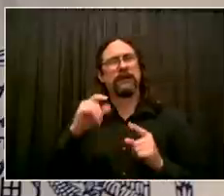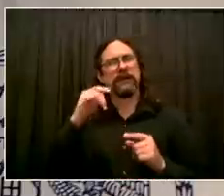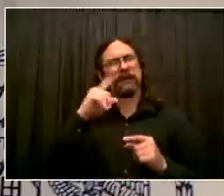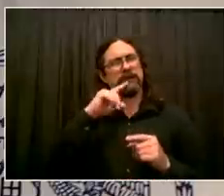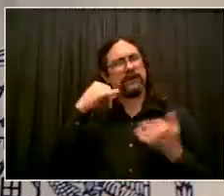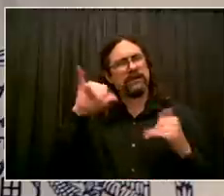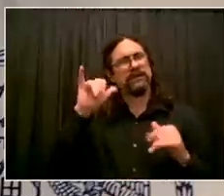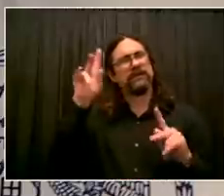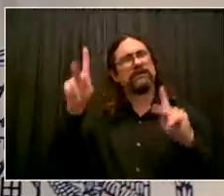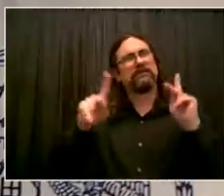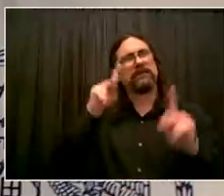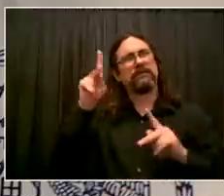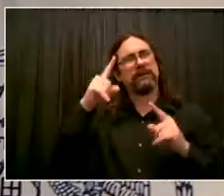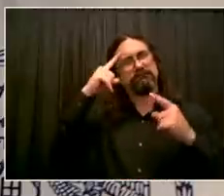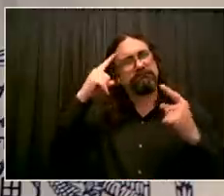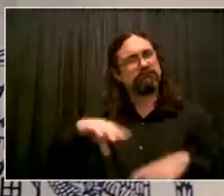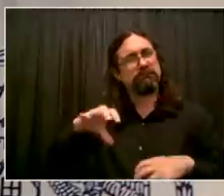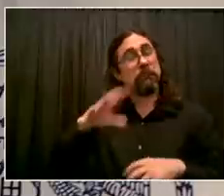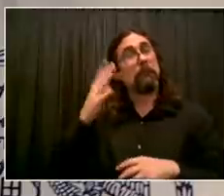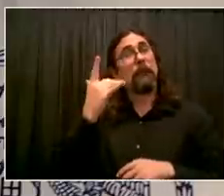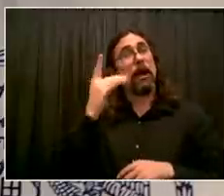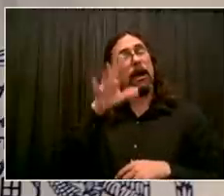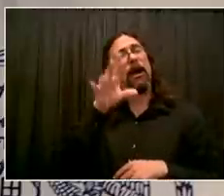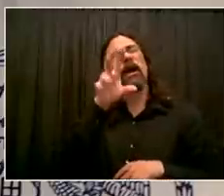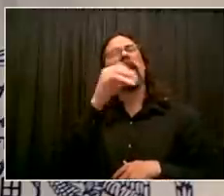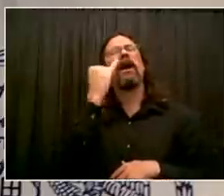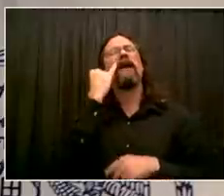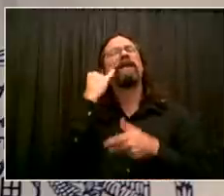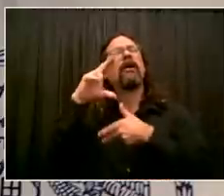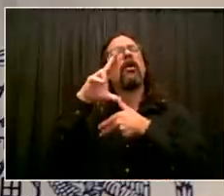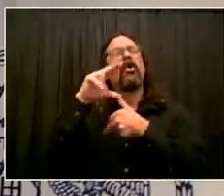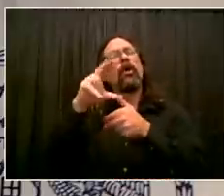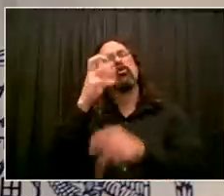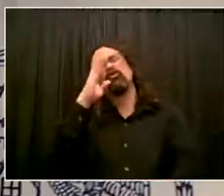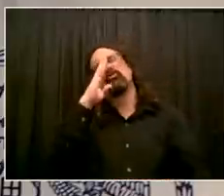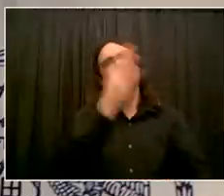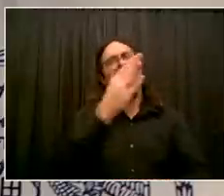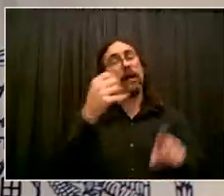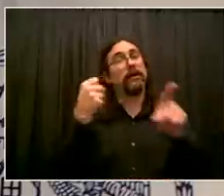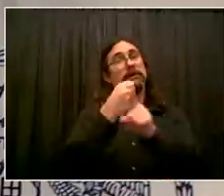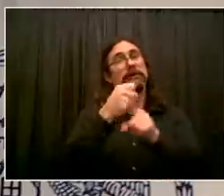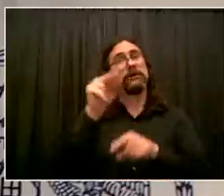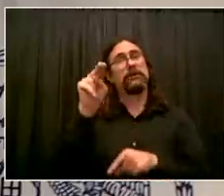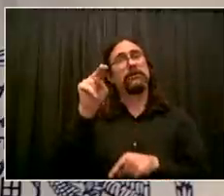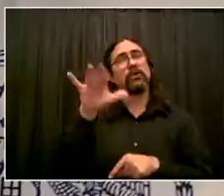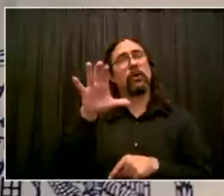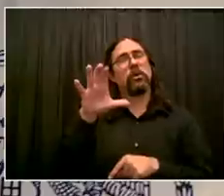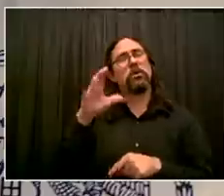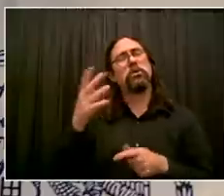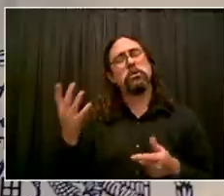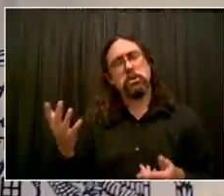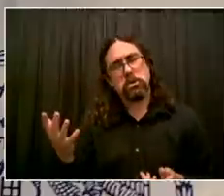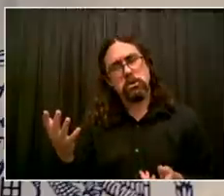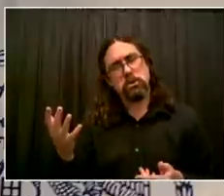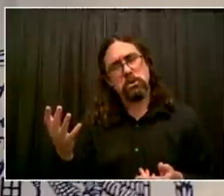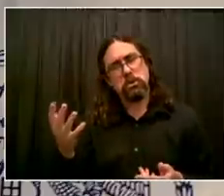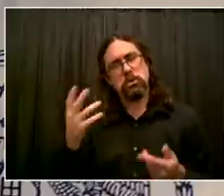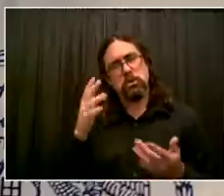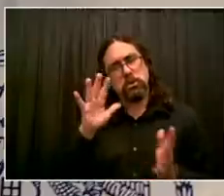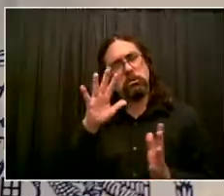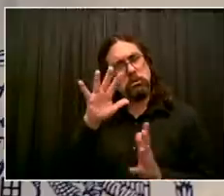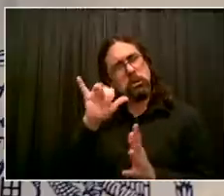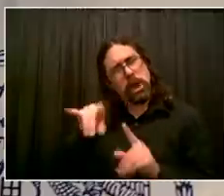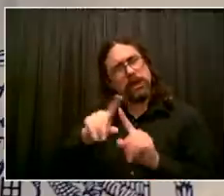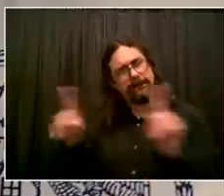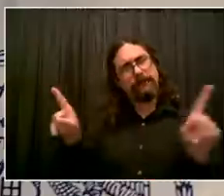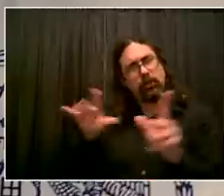here in New York City. Unprecedented. We had the highest amount of rain in an hour in the recorded history of New York City, but not from a hurricane that hits directly, from a